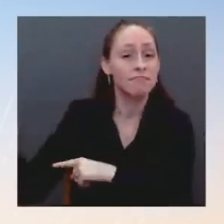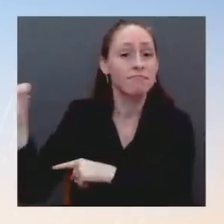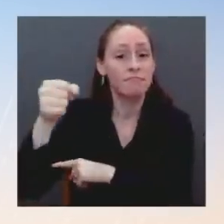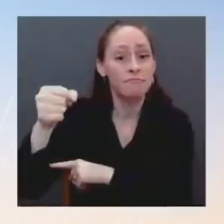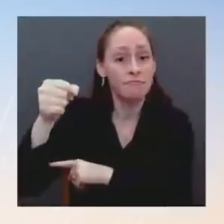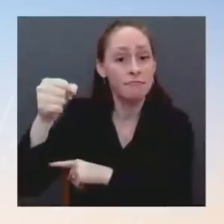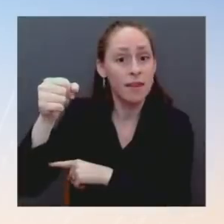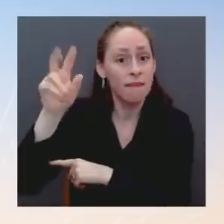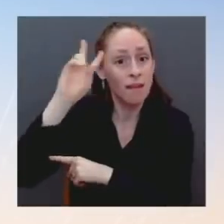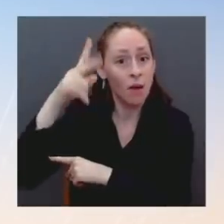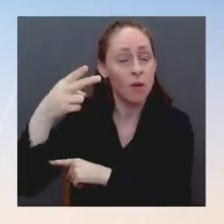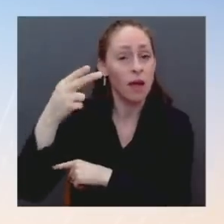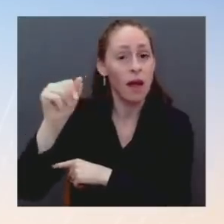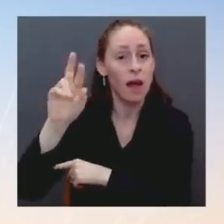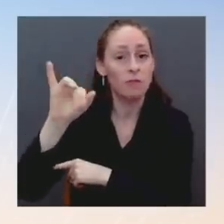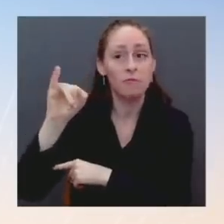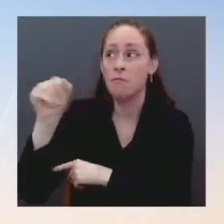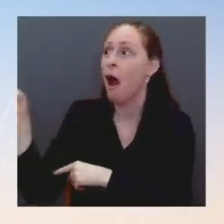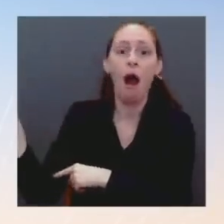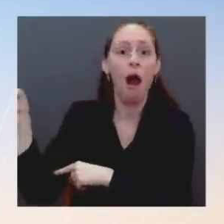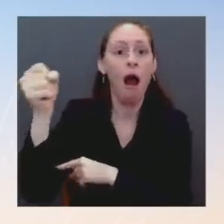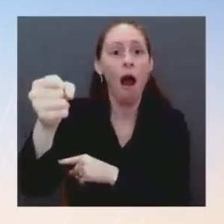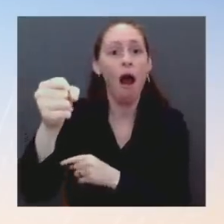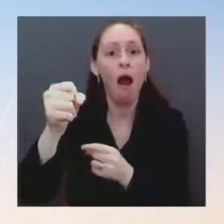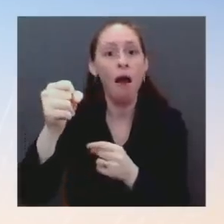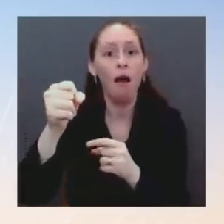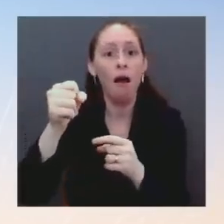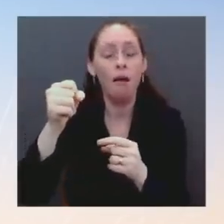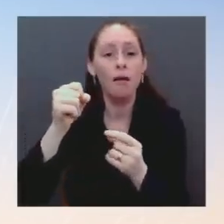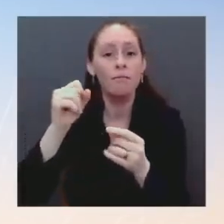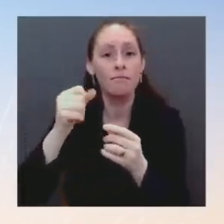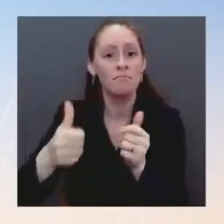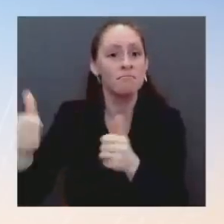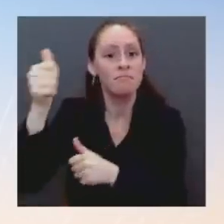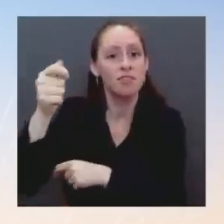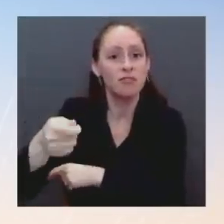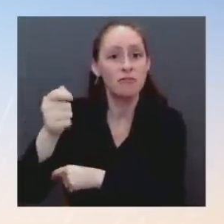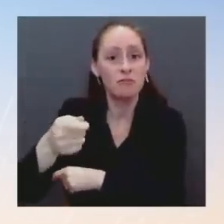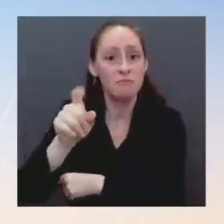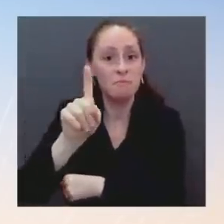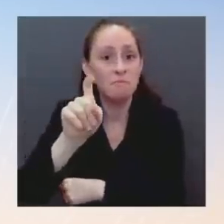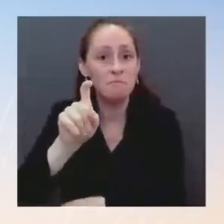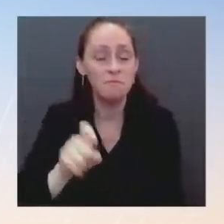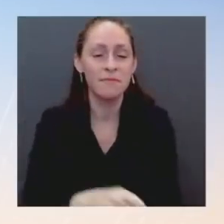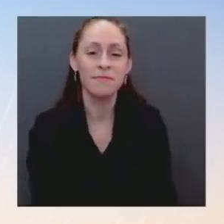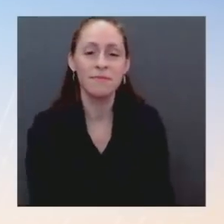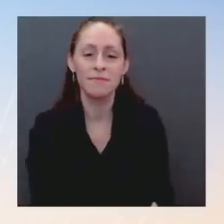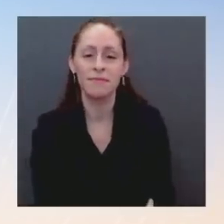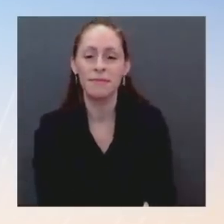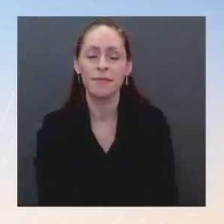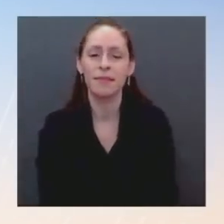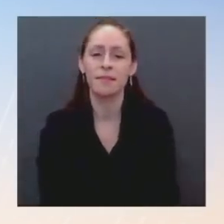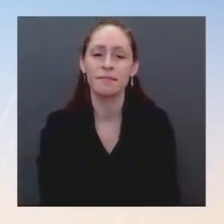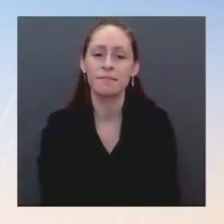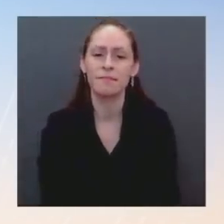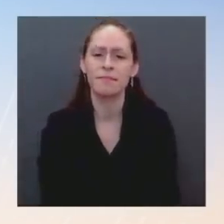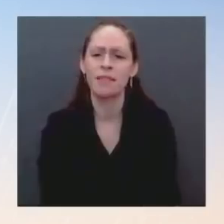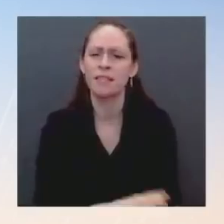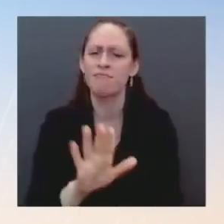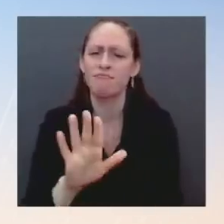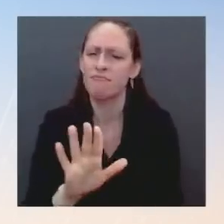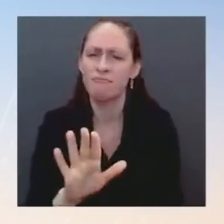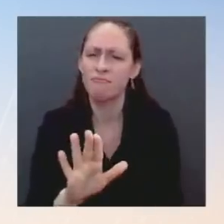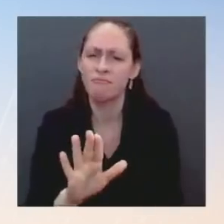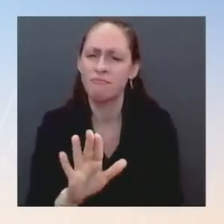as we've stated earlier, and you heard the President say, there's a long history of Supreme Court justices determining when they may retire,